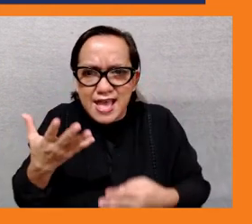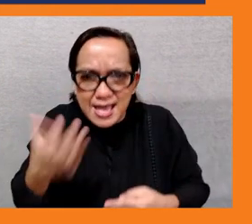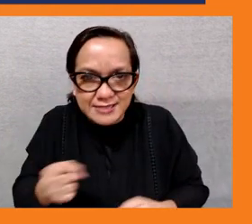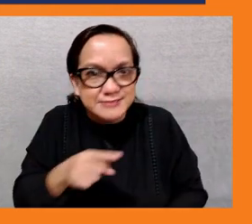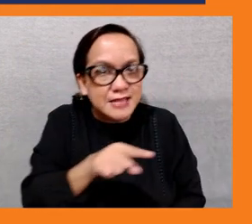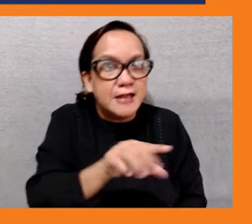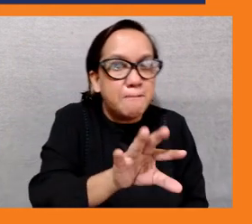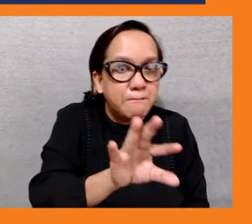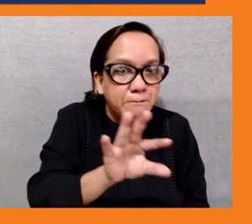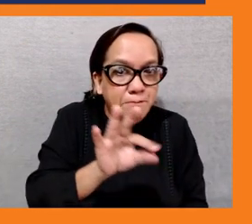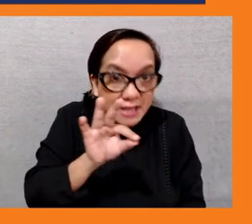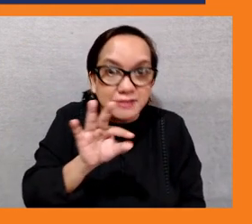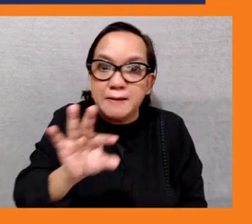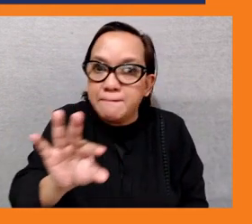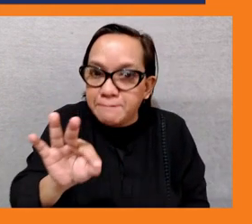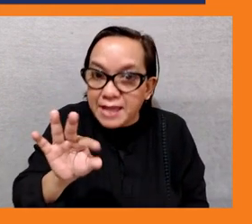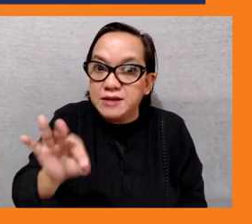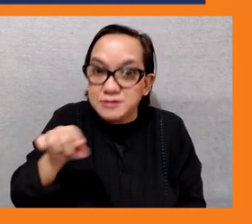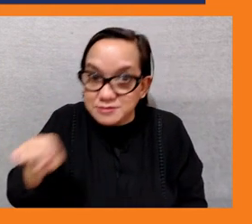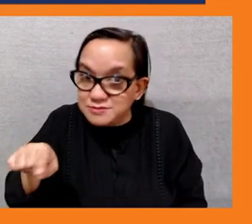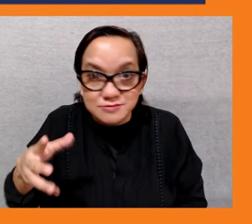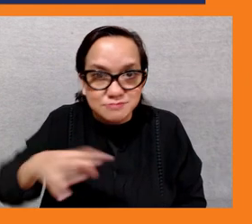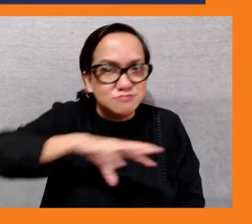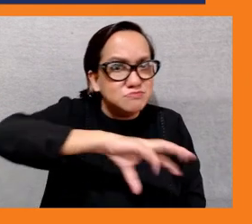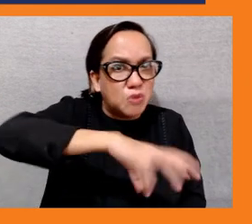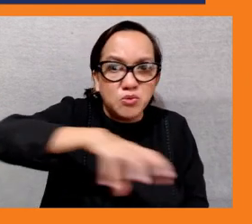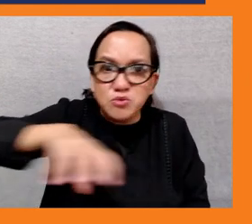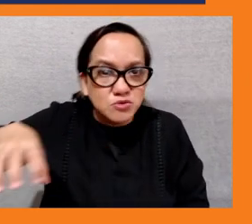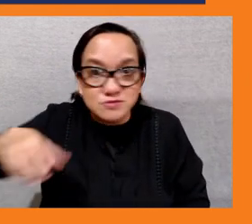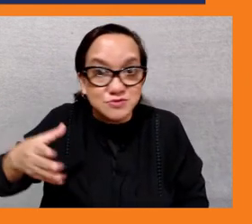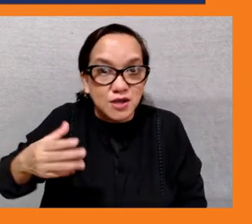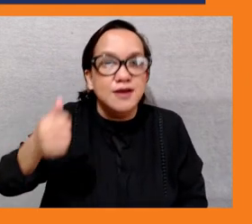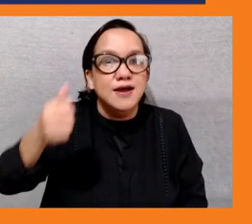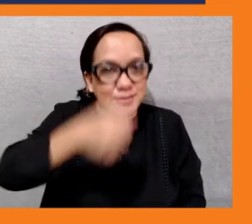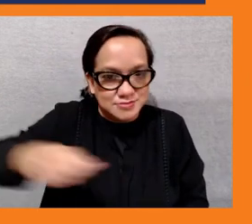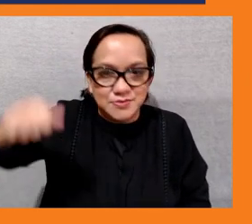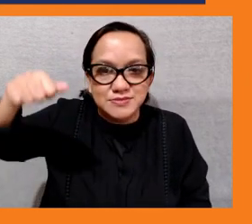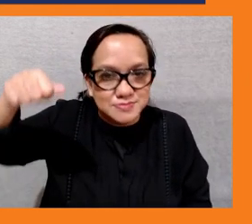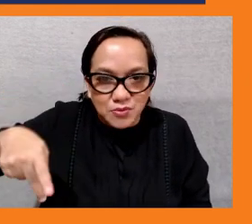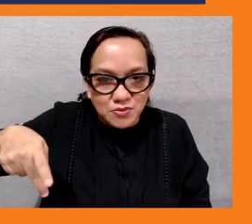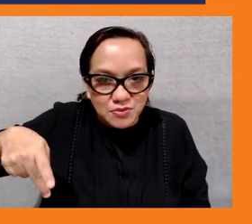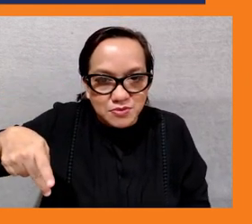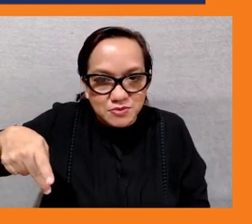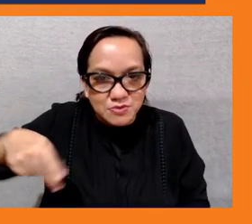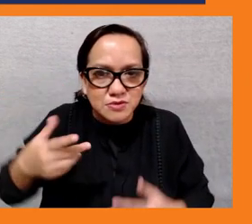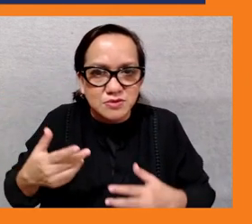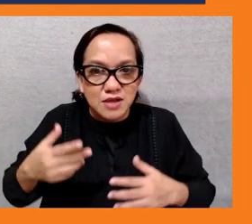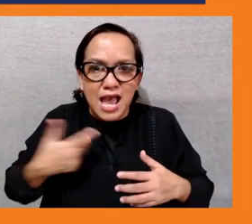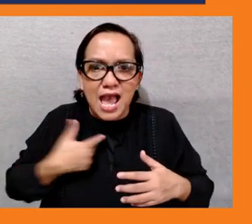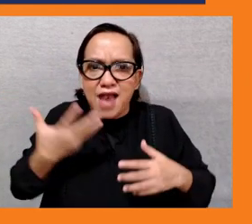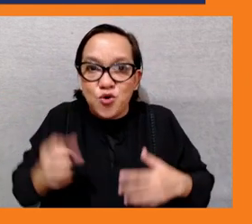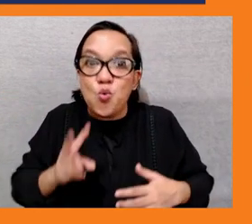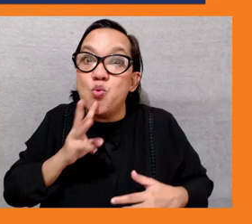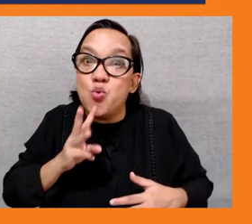um but we did actually open the opportunities for every young people who are interested to take part uh in the project